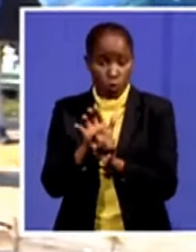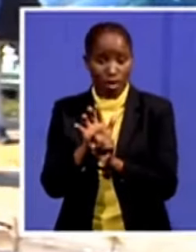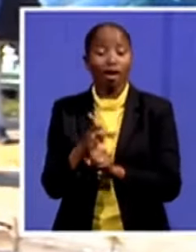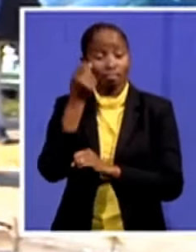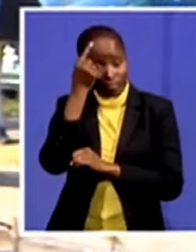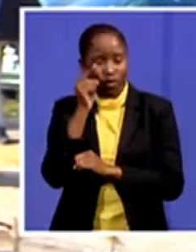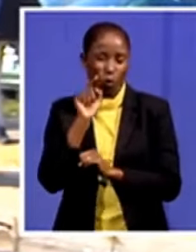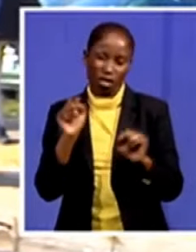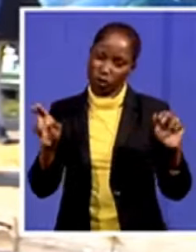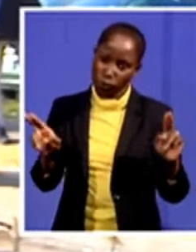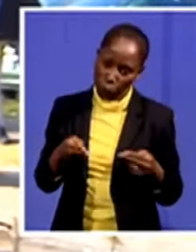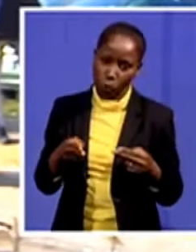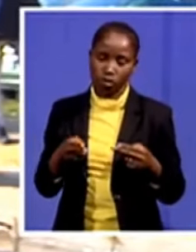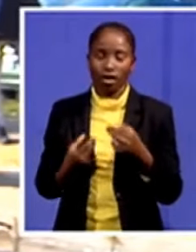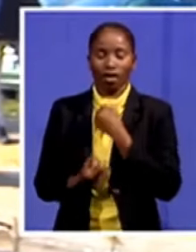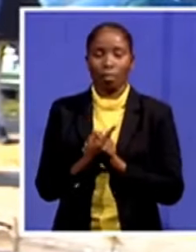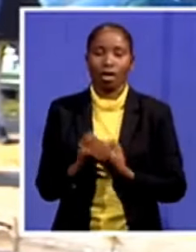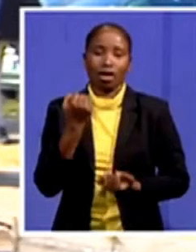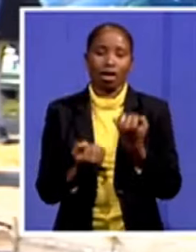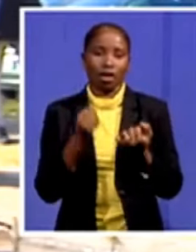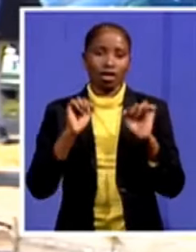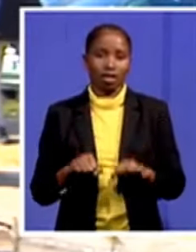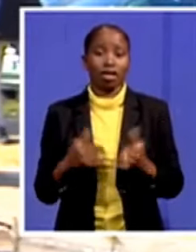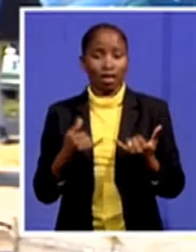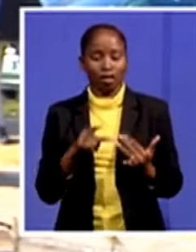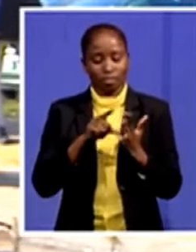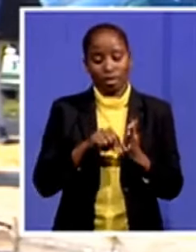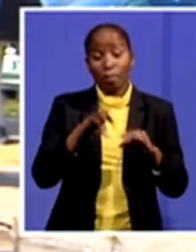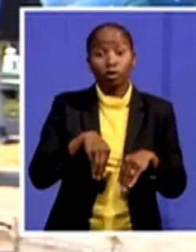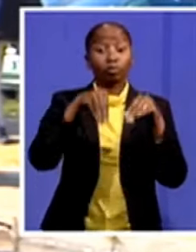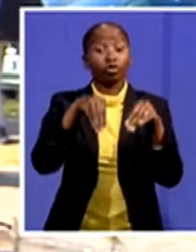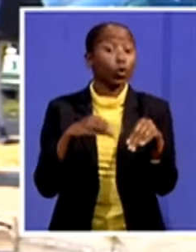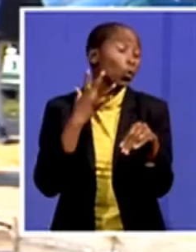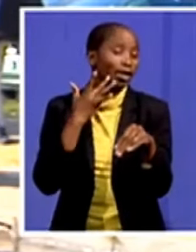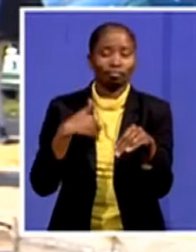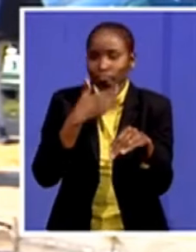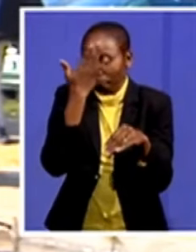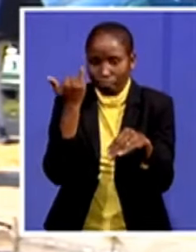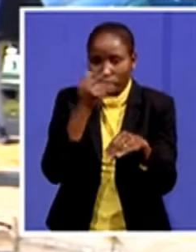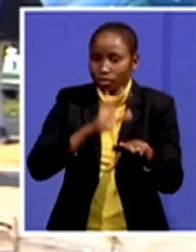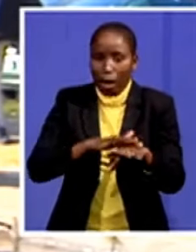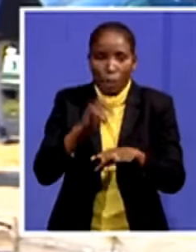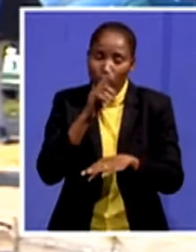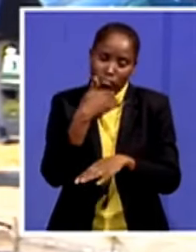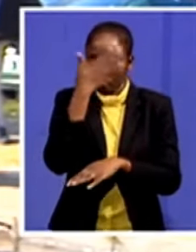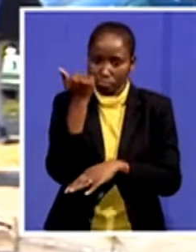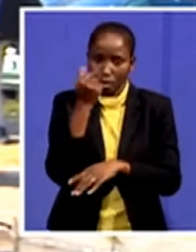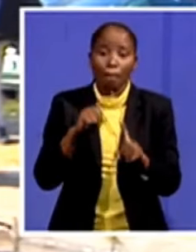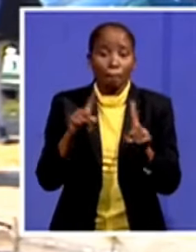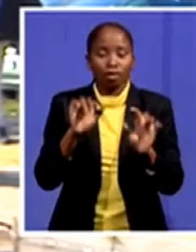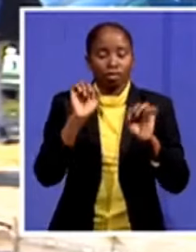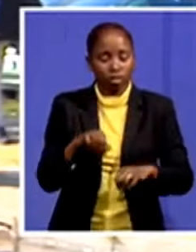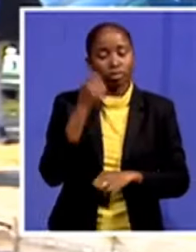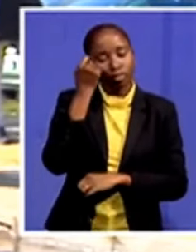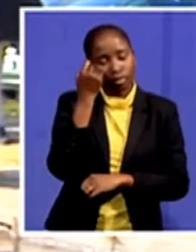the postponement then will be made we're not sure exactly what time but uh we understand that that the court process will not be